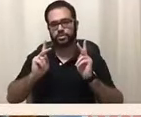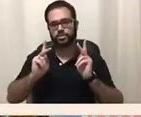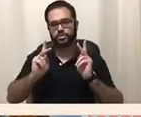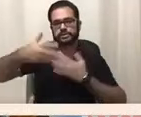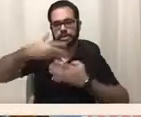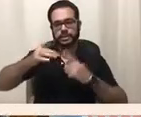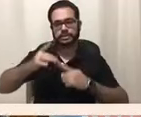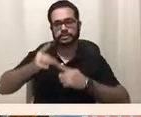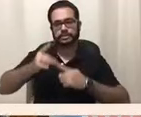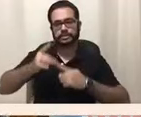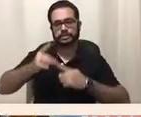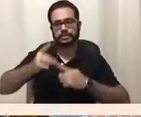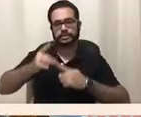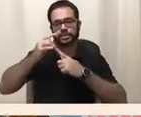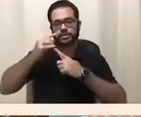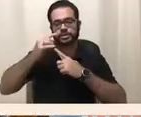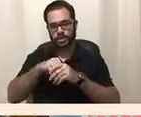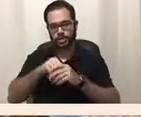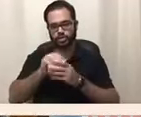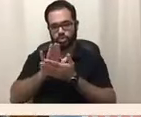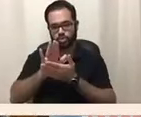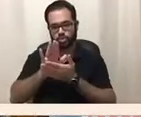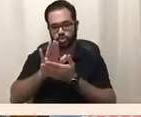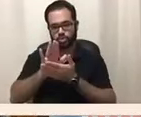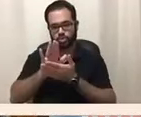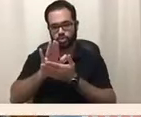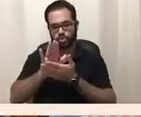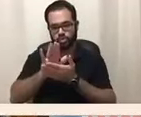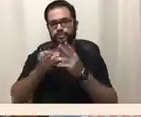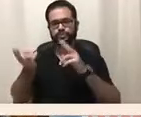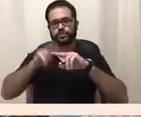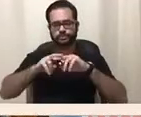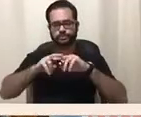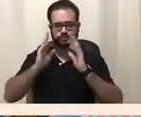preventing bullying and harassment, self-esteem.